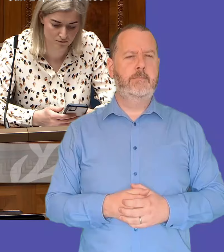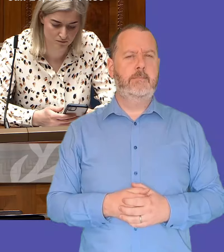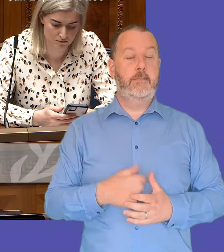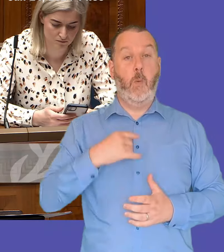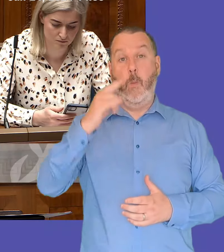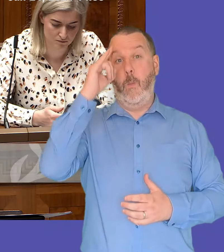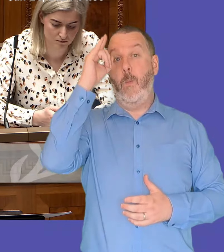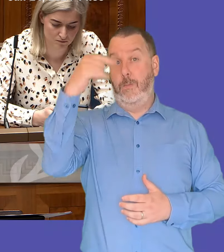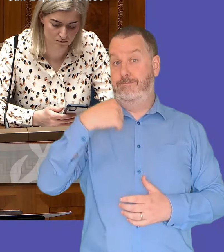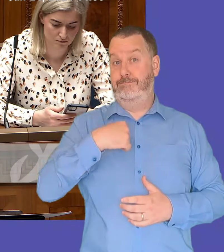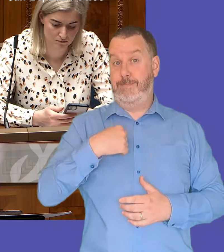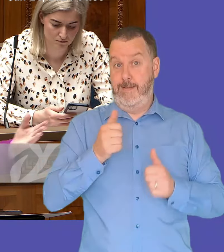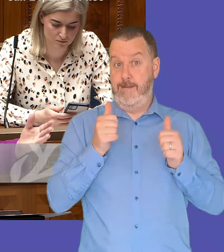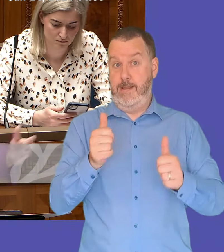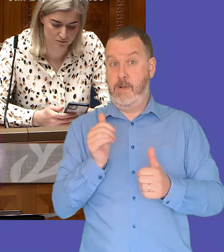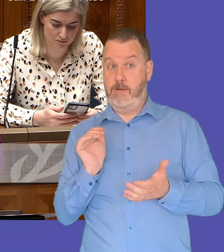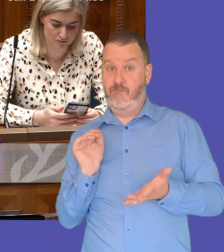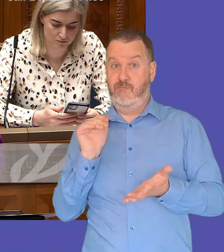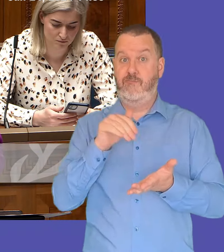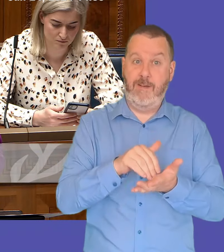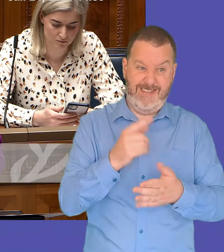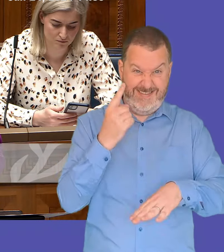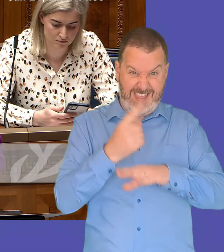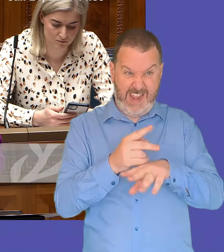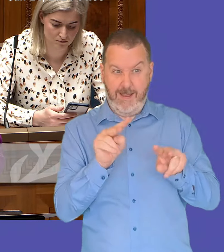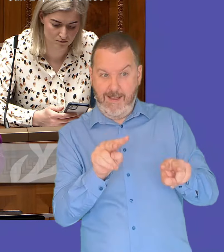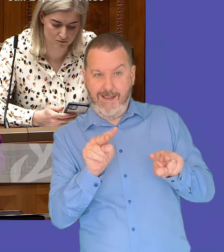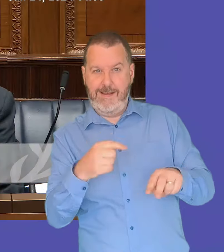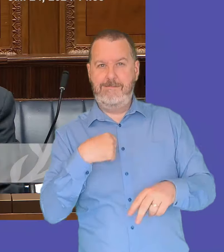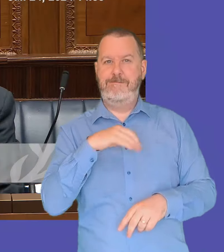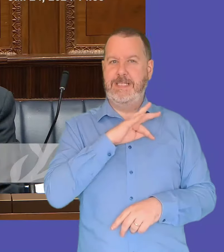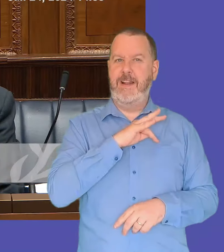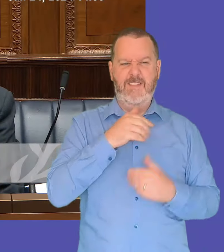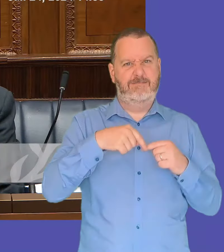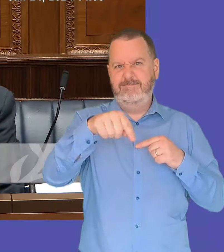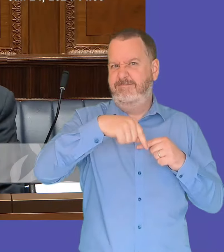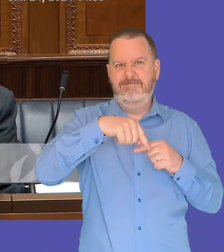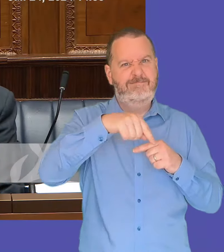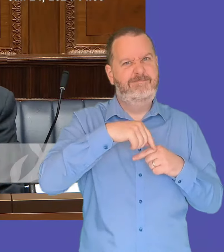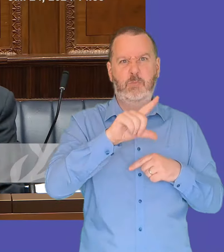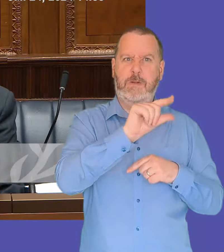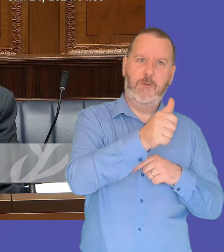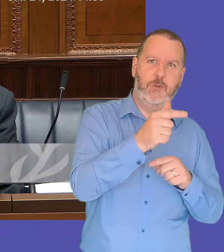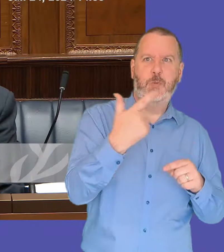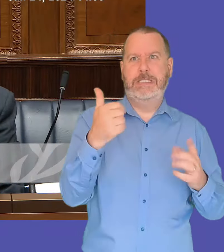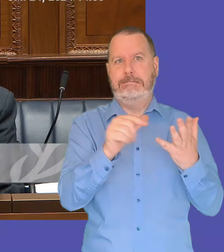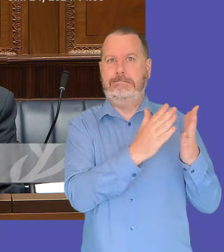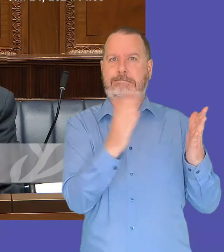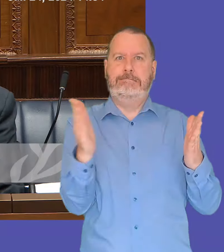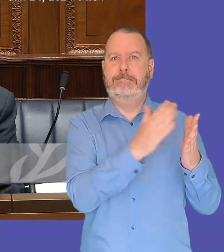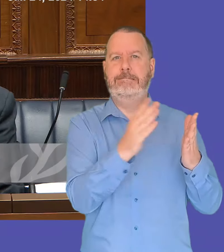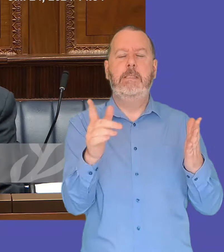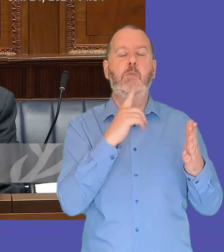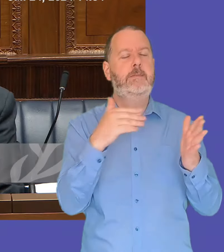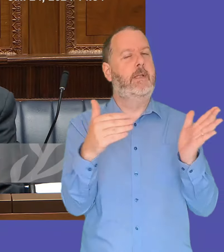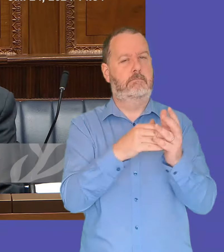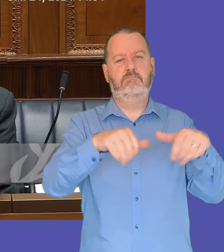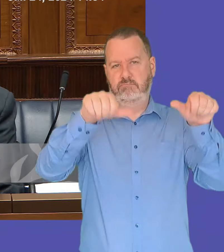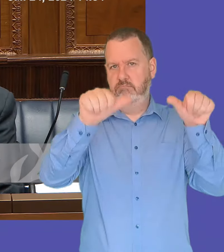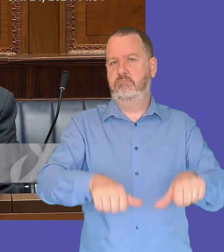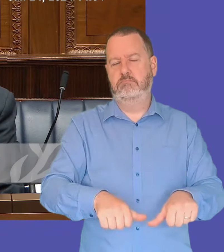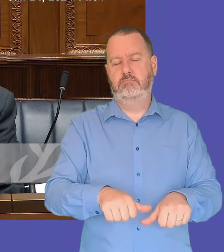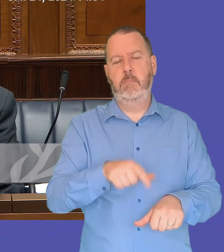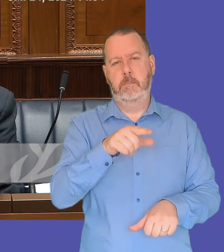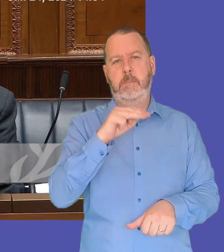actually have a chance to be there and be somewhat some part of it at some stage and whenever it comes here but i couldn't concur with you enough in terms of what it